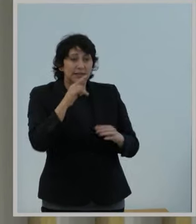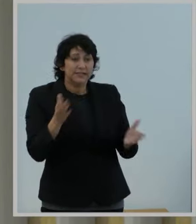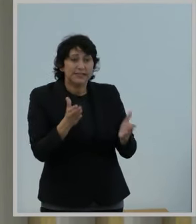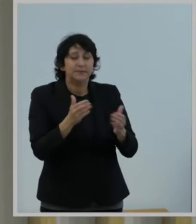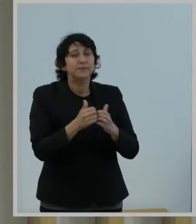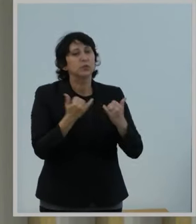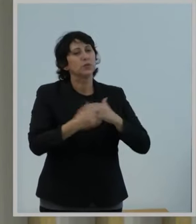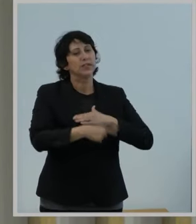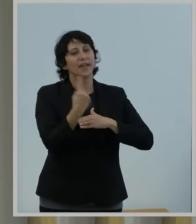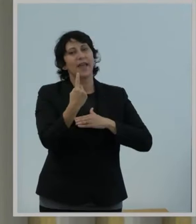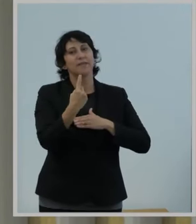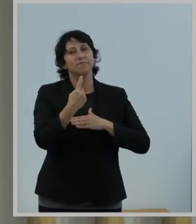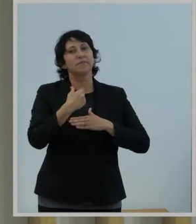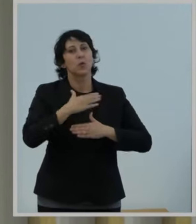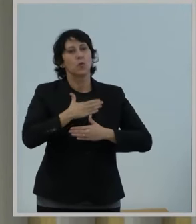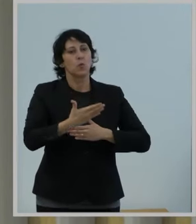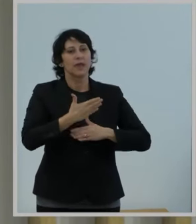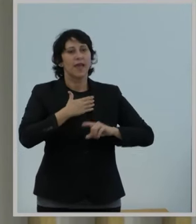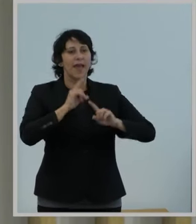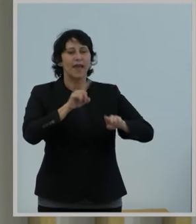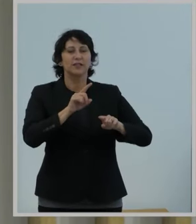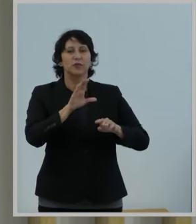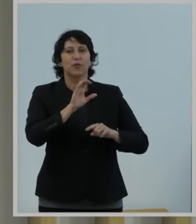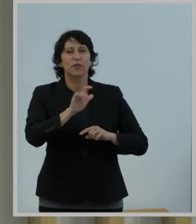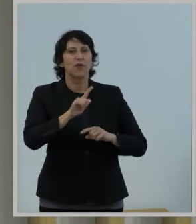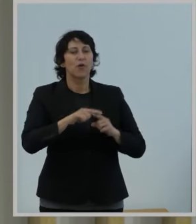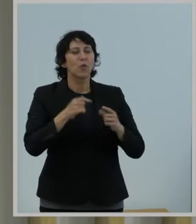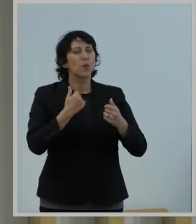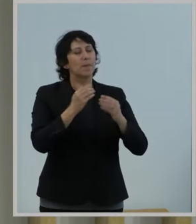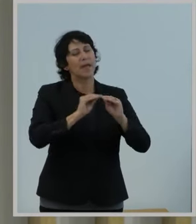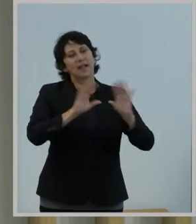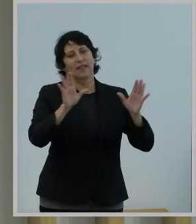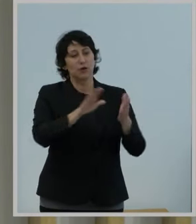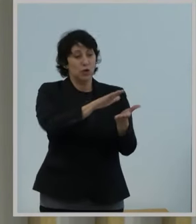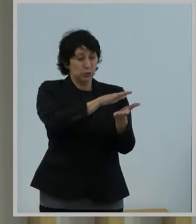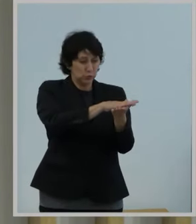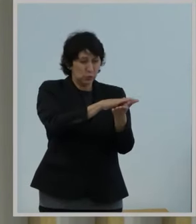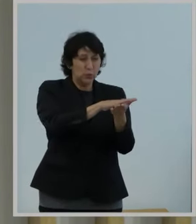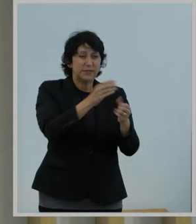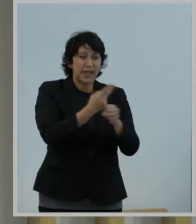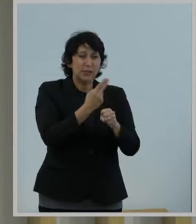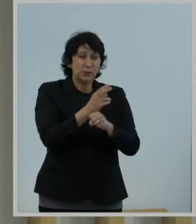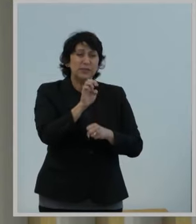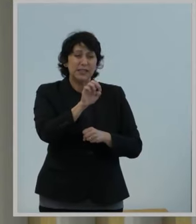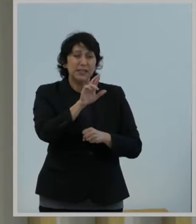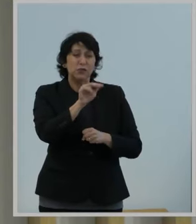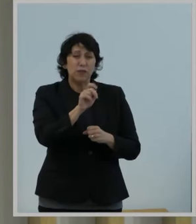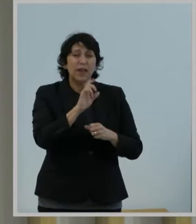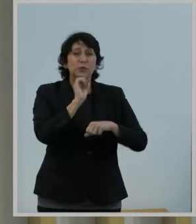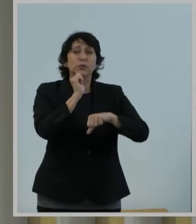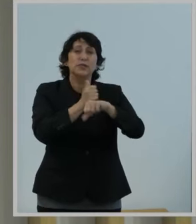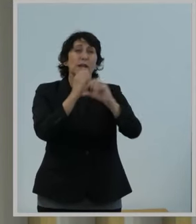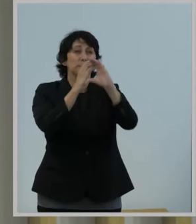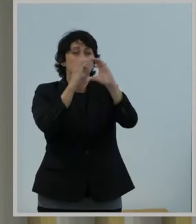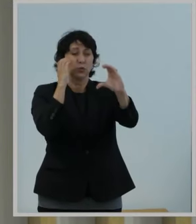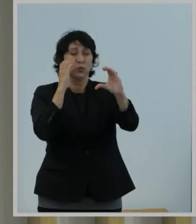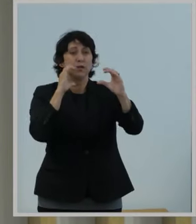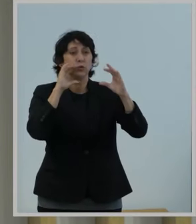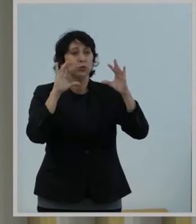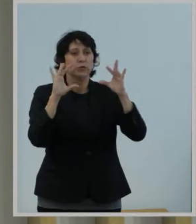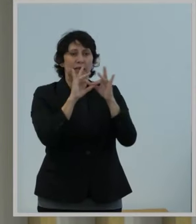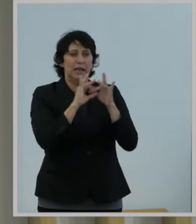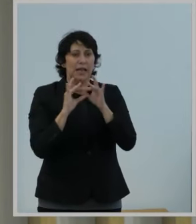Today, we answer their call. Today, we make clear that schools can use E-Rate funds to outfit school buses with Wi-Fi.